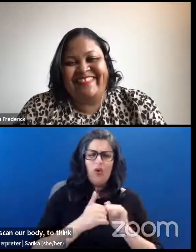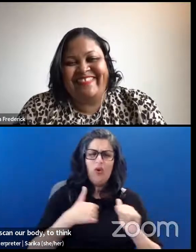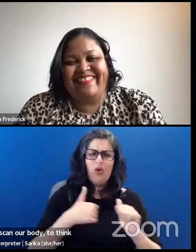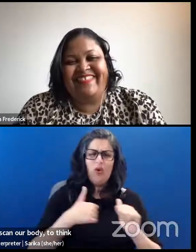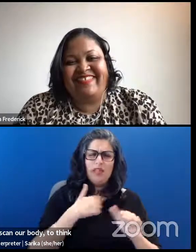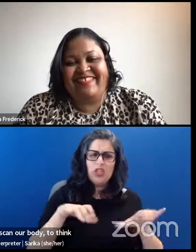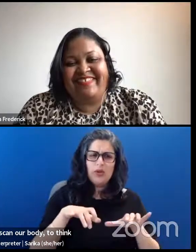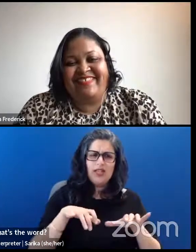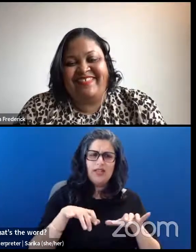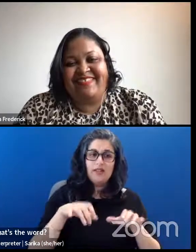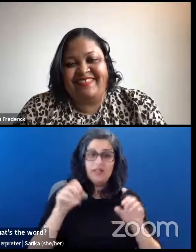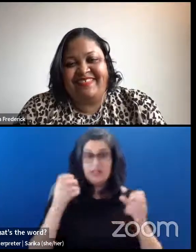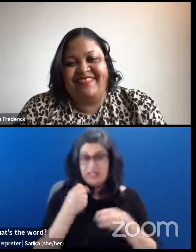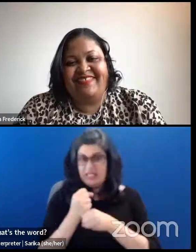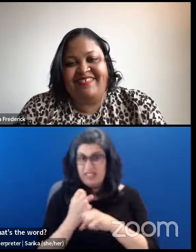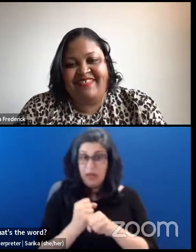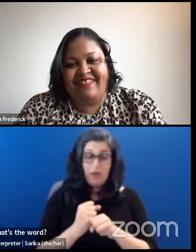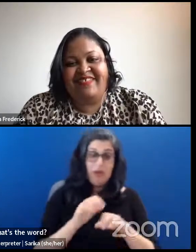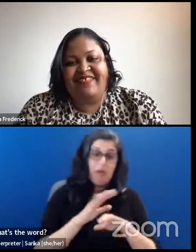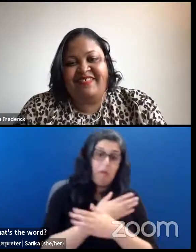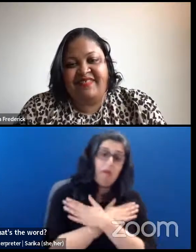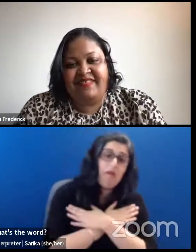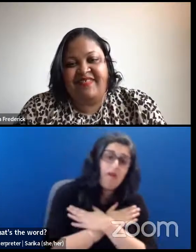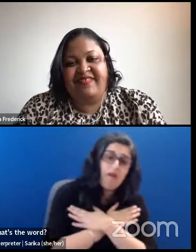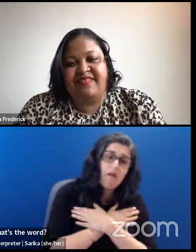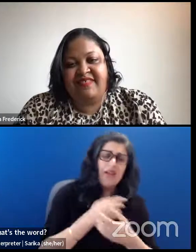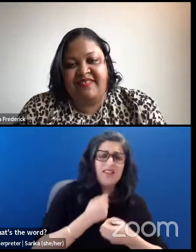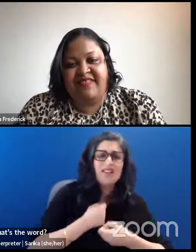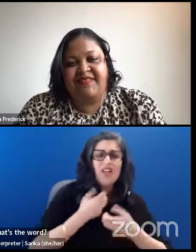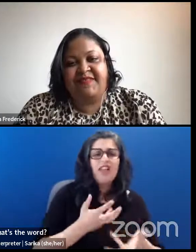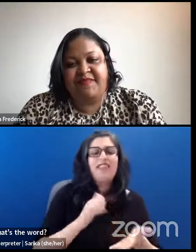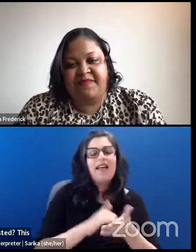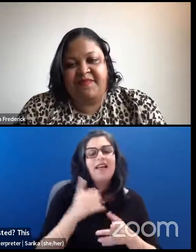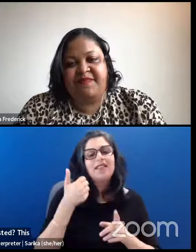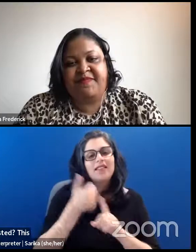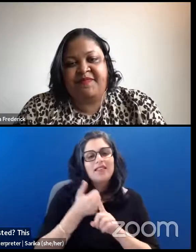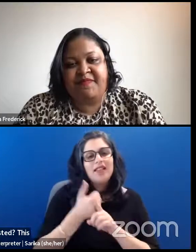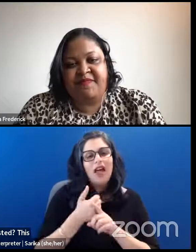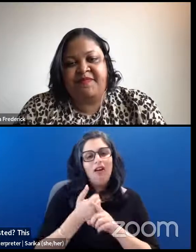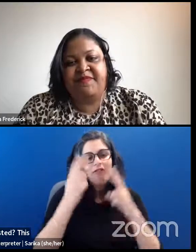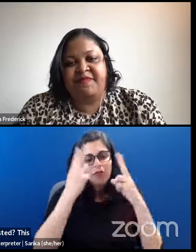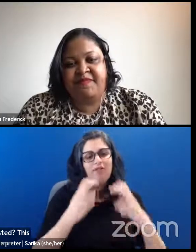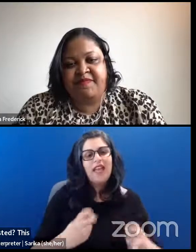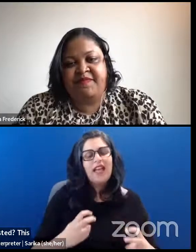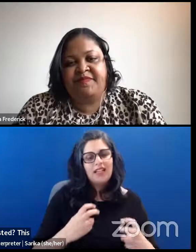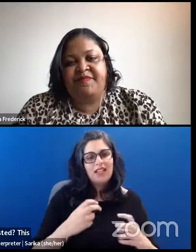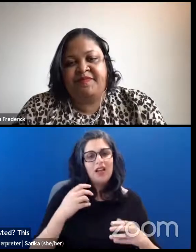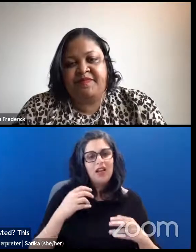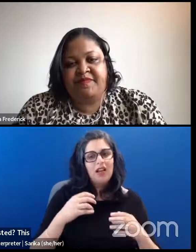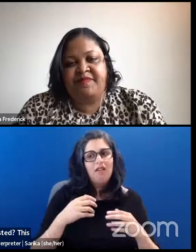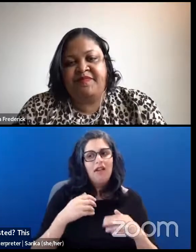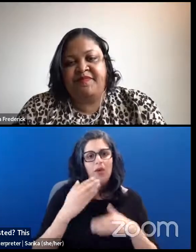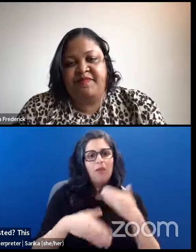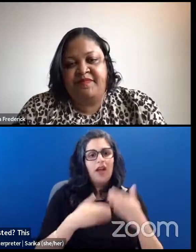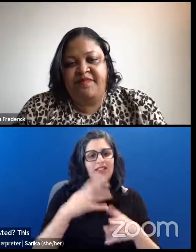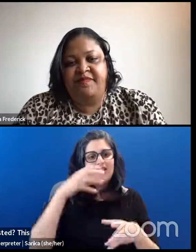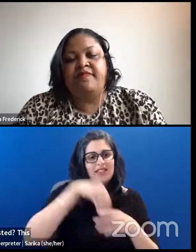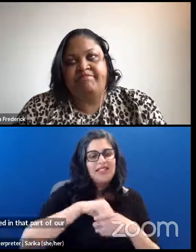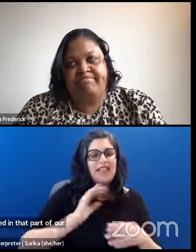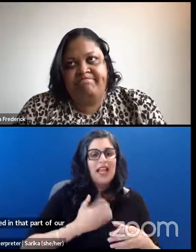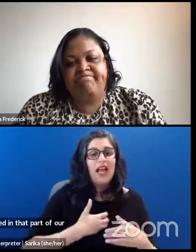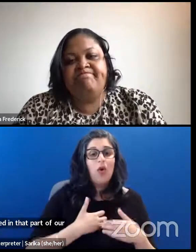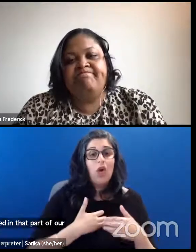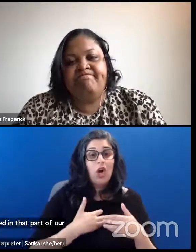This self-reflective kind of process is contained in that part of our anatomy that shuts down when we're stressed.